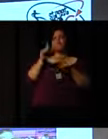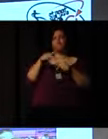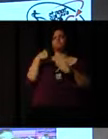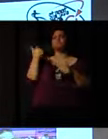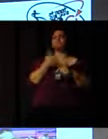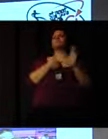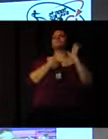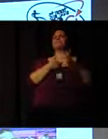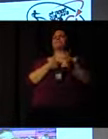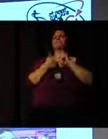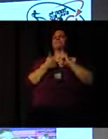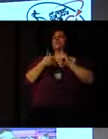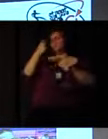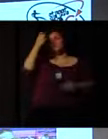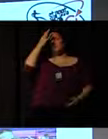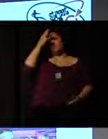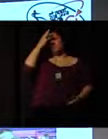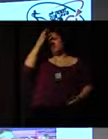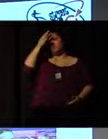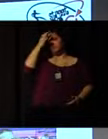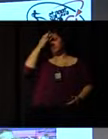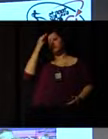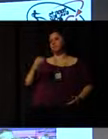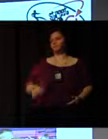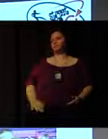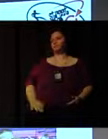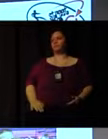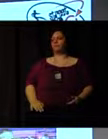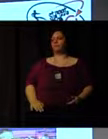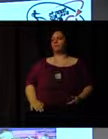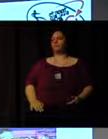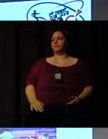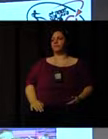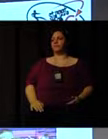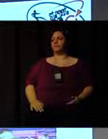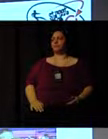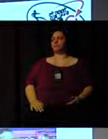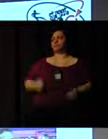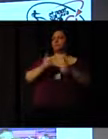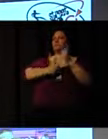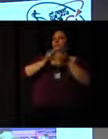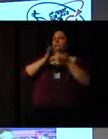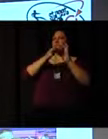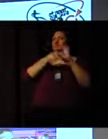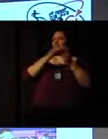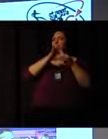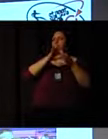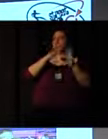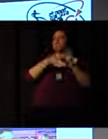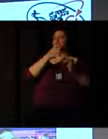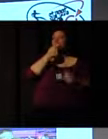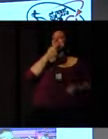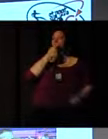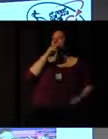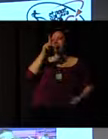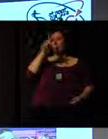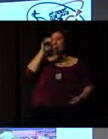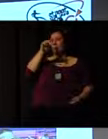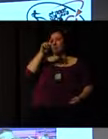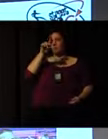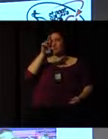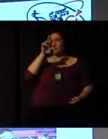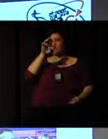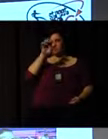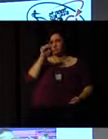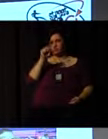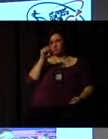tried hard to make ticket prices low so that the Games were accessible, but people from our communities weren't all